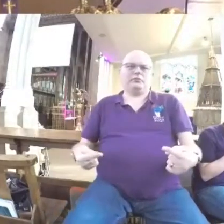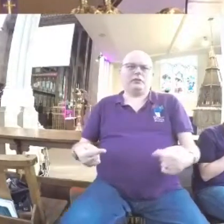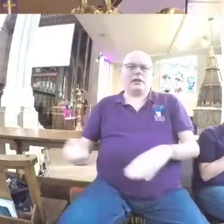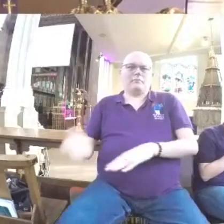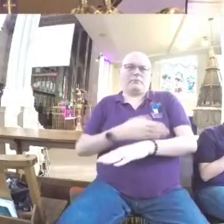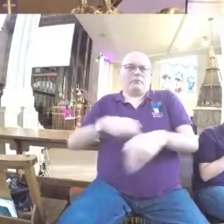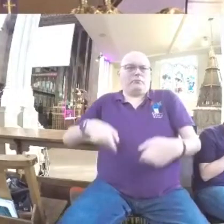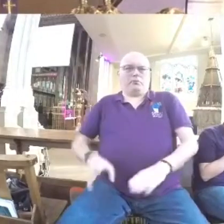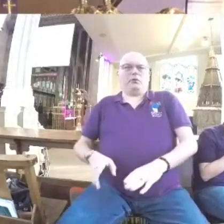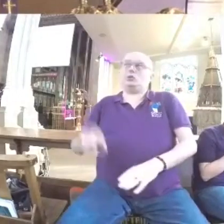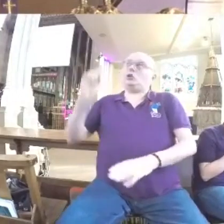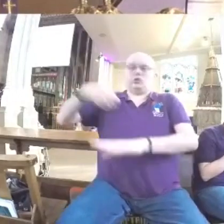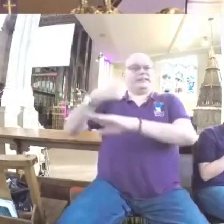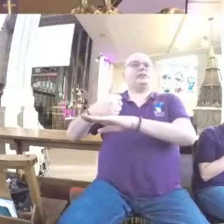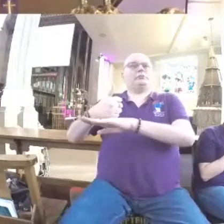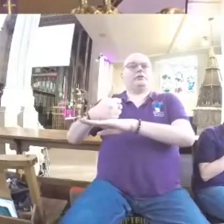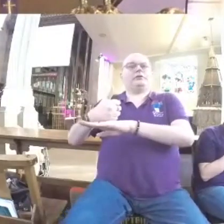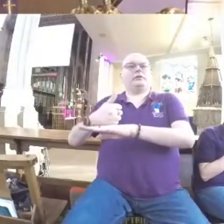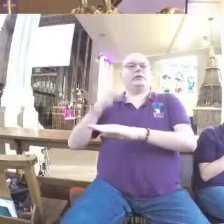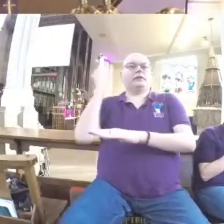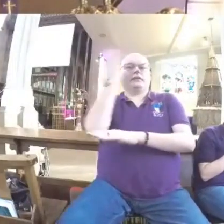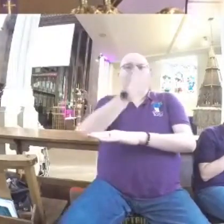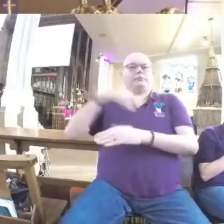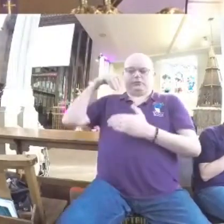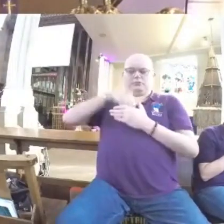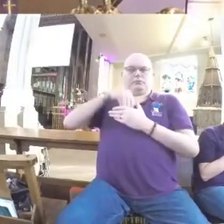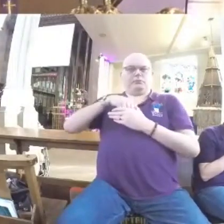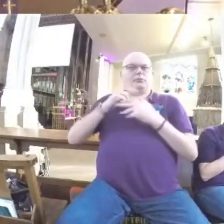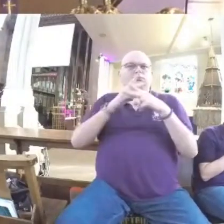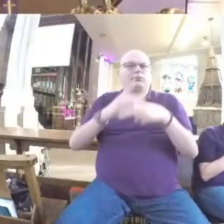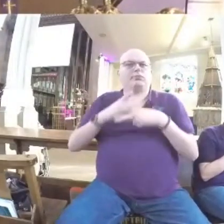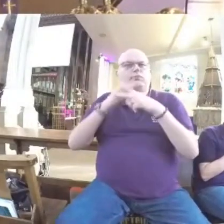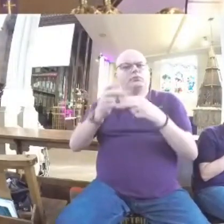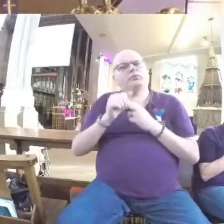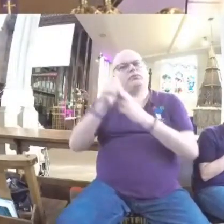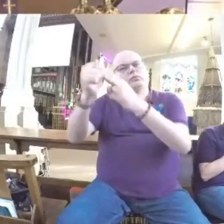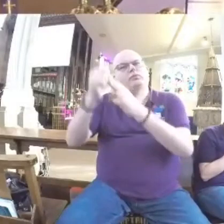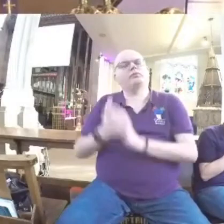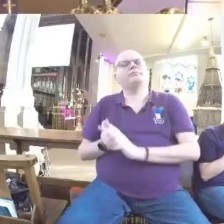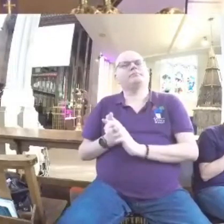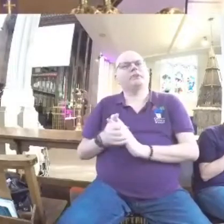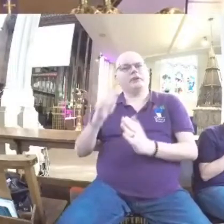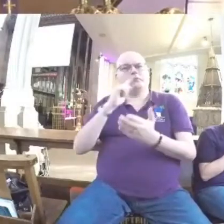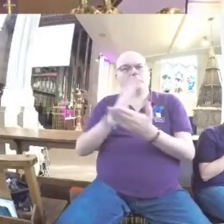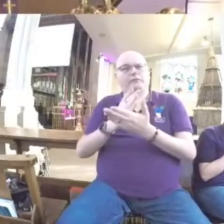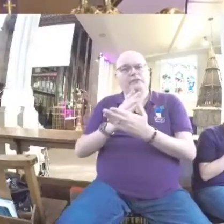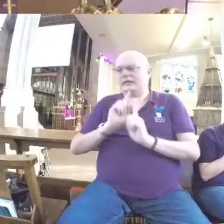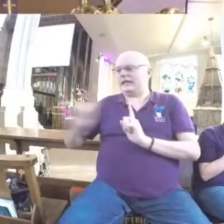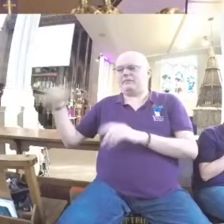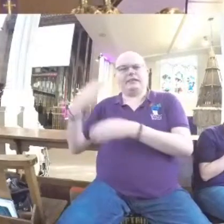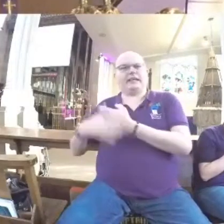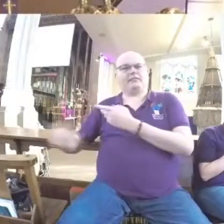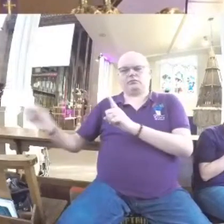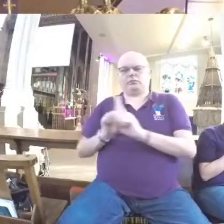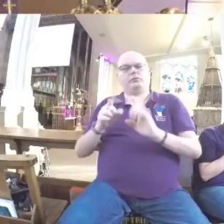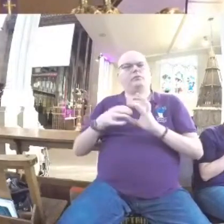born. God sent us his Holy Spirit to watch over us, to guide and protect us, and he has promised that he will never leave us or